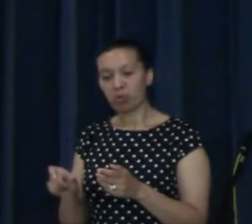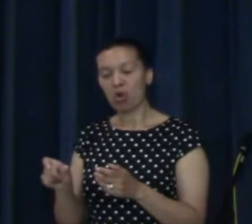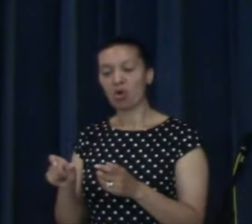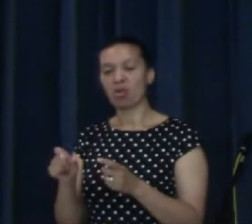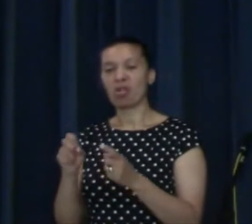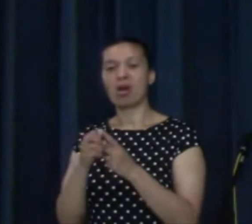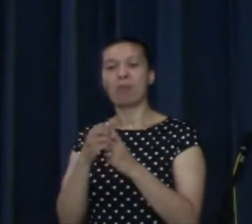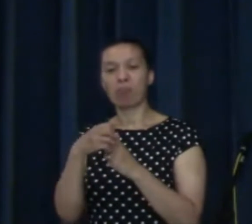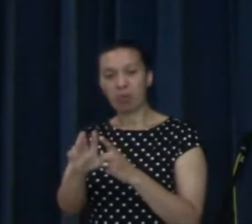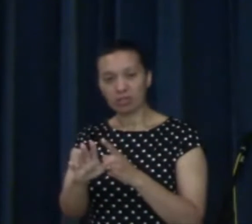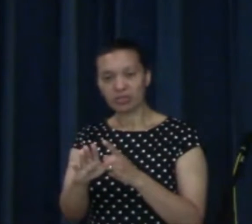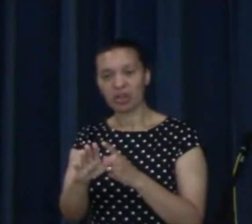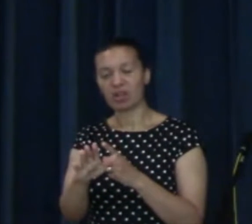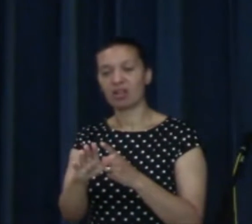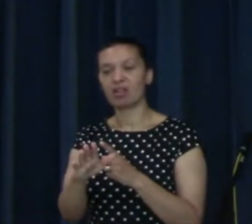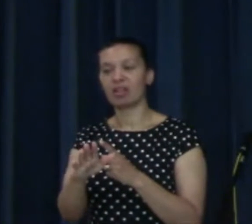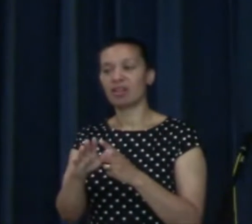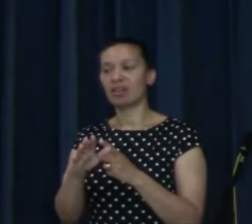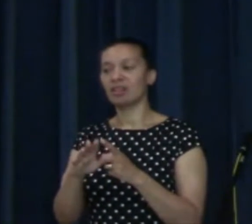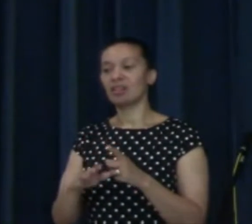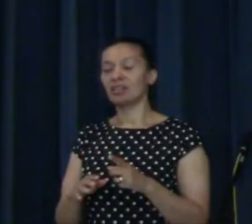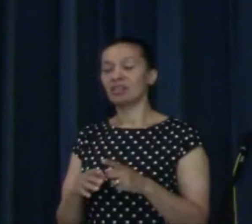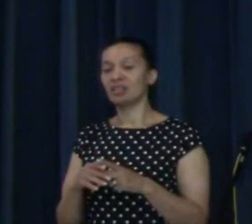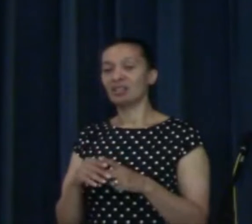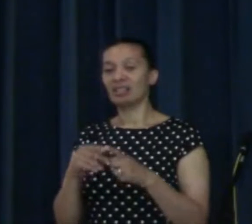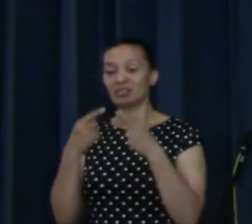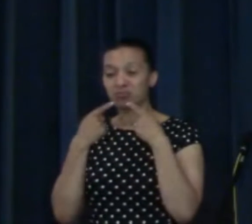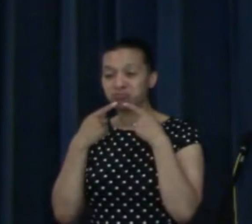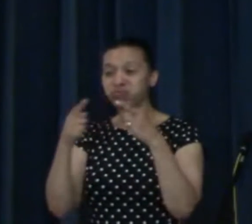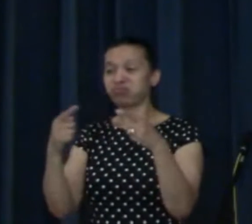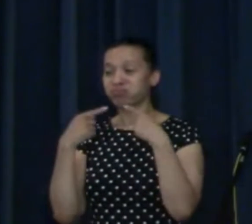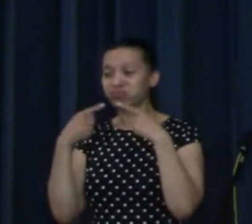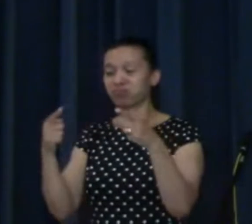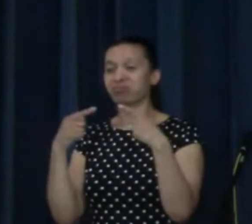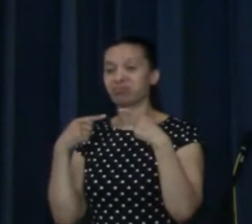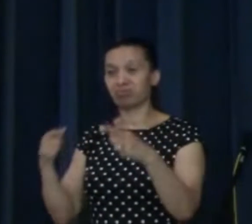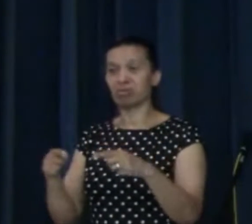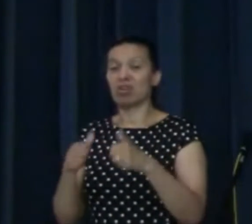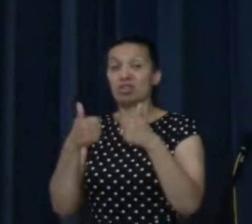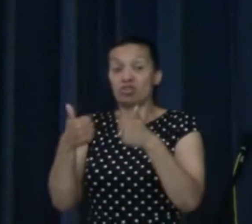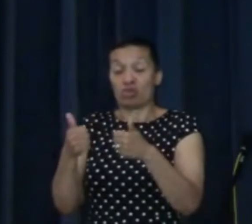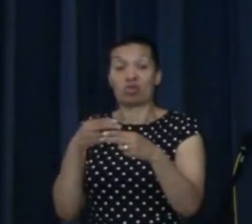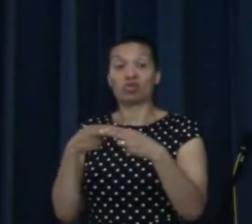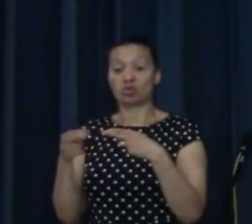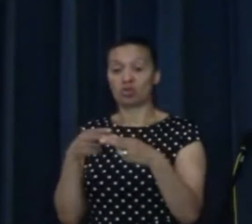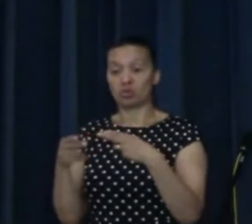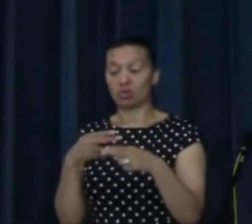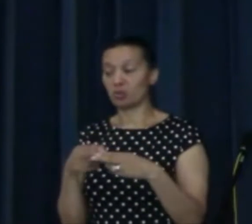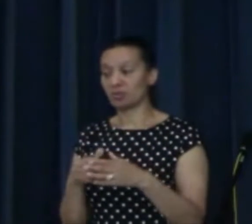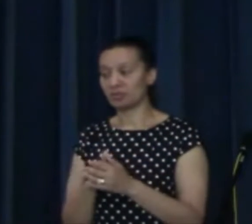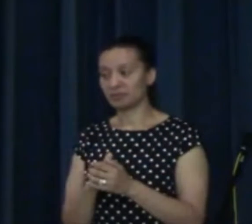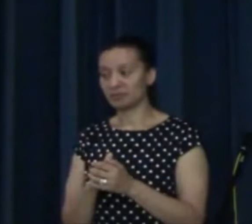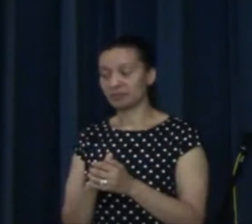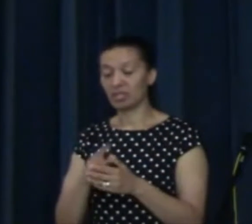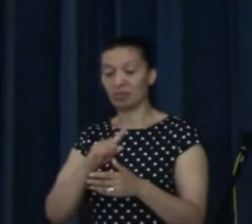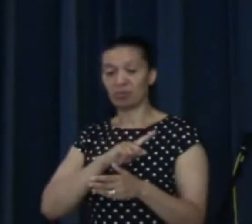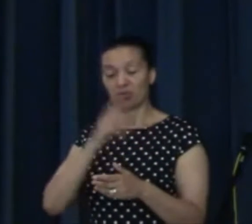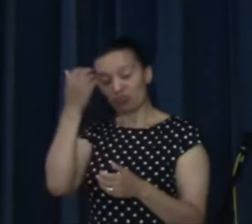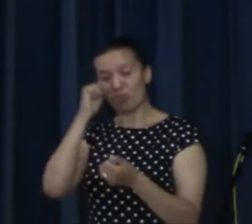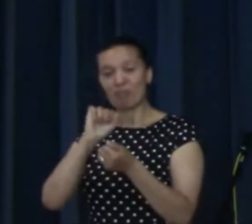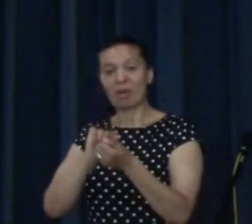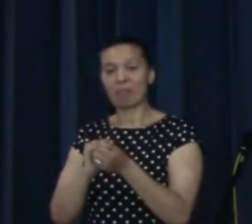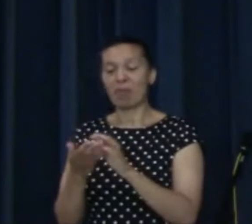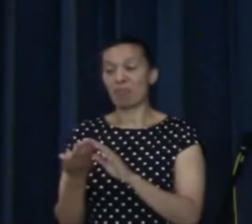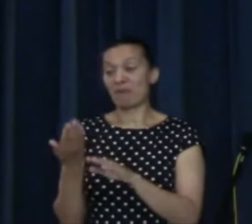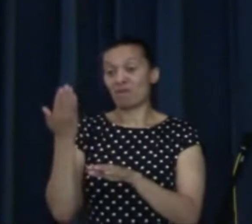And he went out shouting about and sharing about the good news of Jesus. Remembering that this was a man